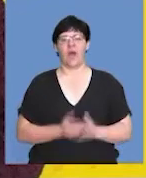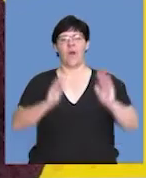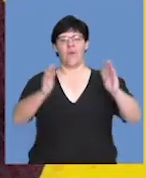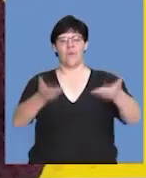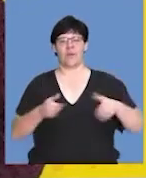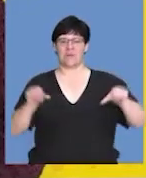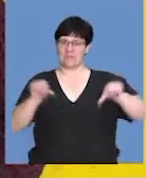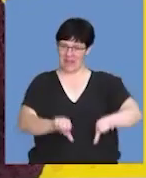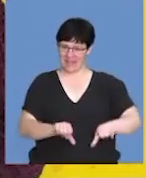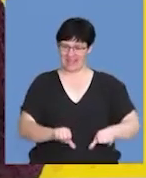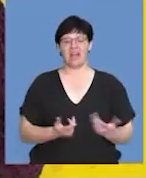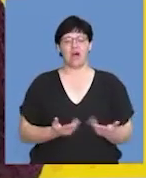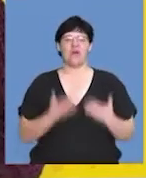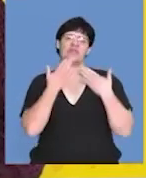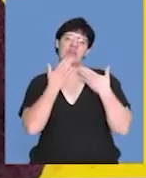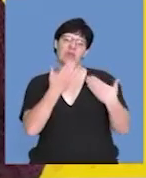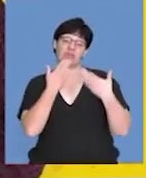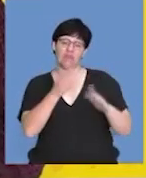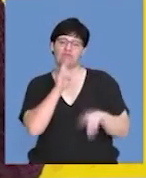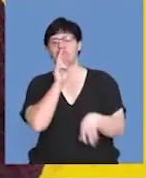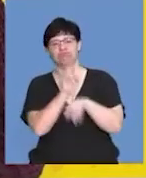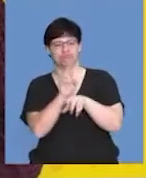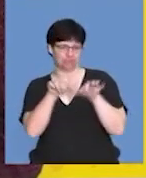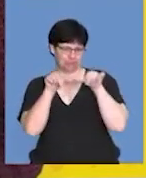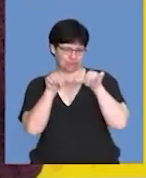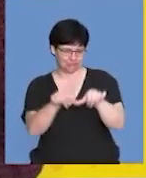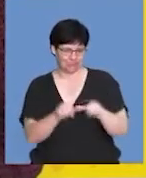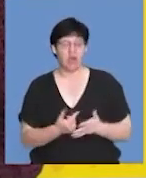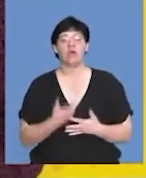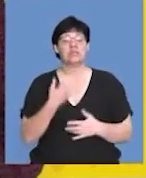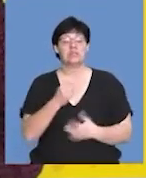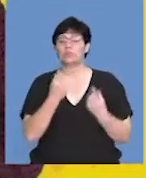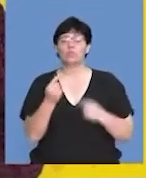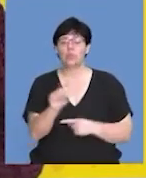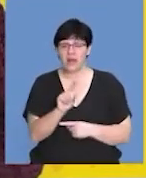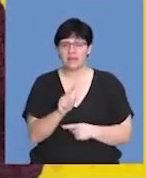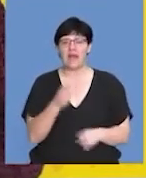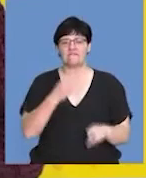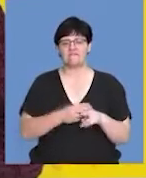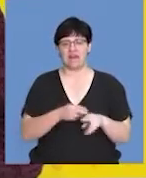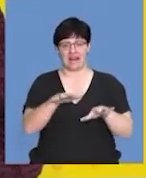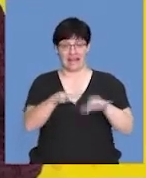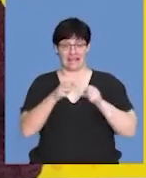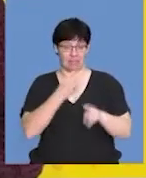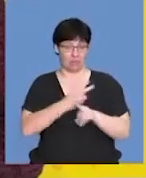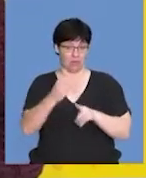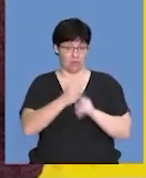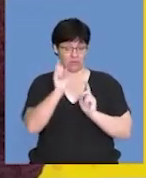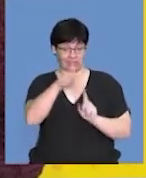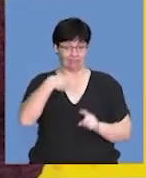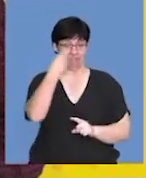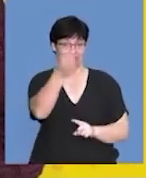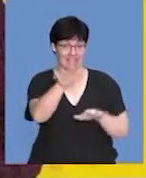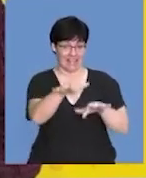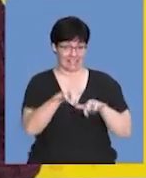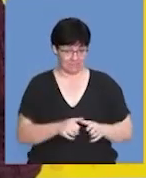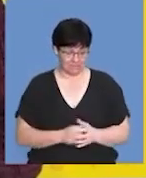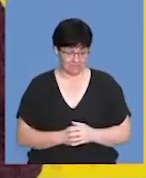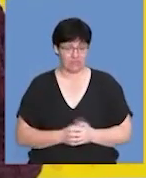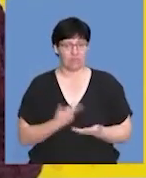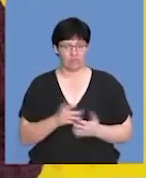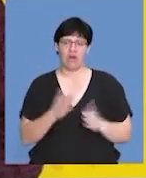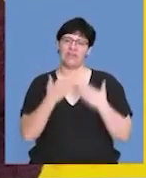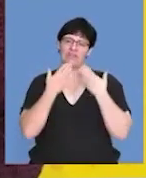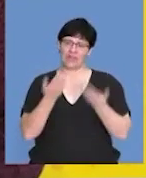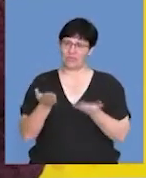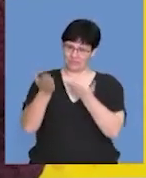Welcome back from the break, Matrix. Thank you so much for tuning in. We are still doing your final exam prep to help you with the upcoming exams. So, Eugen,